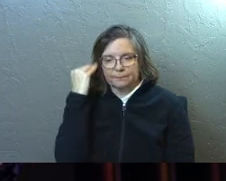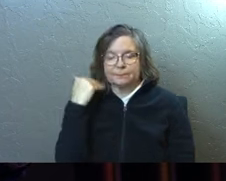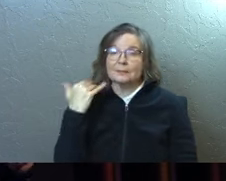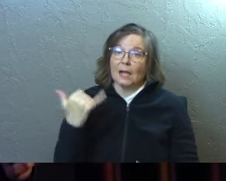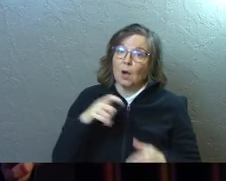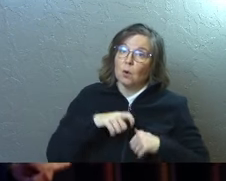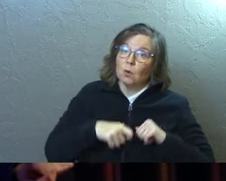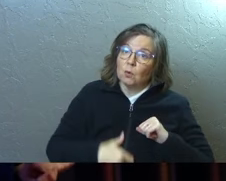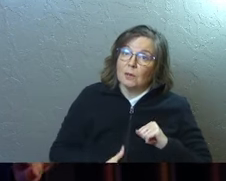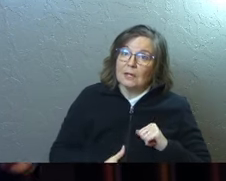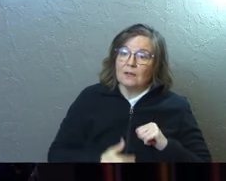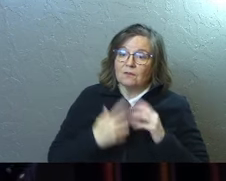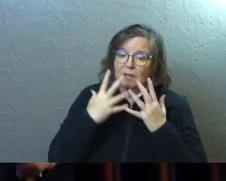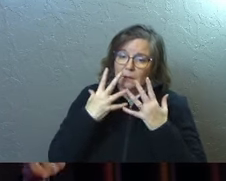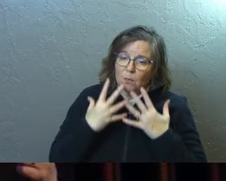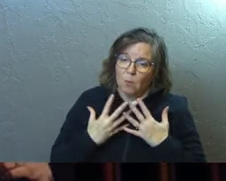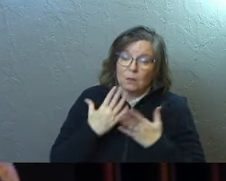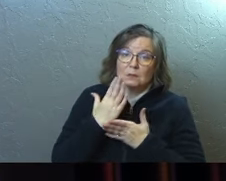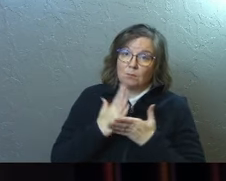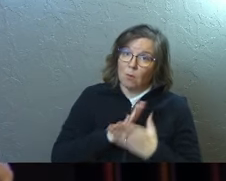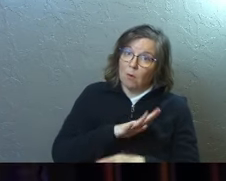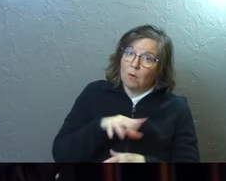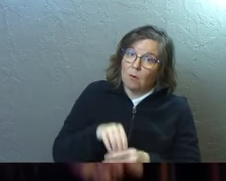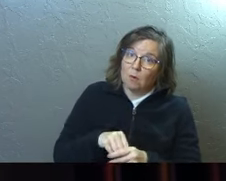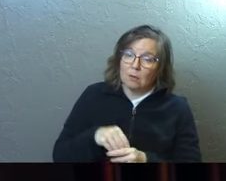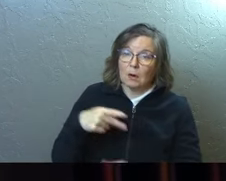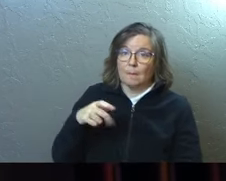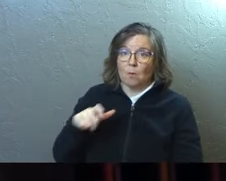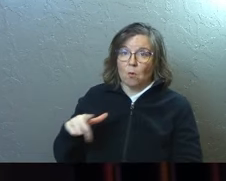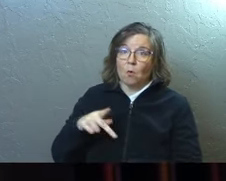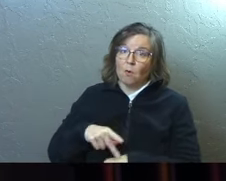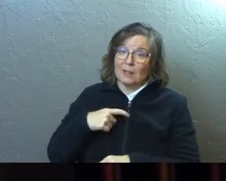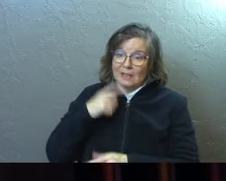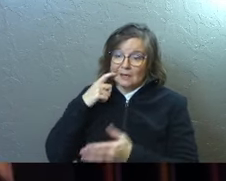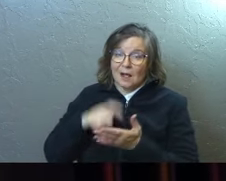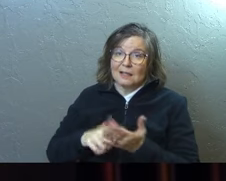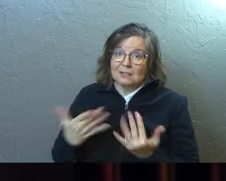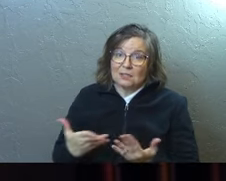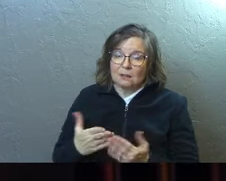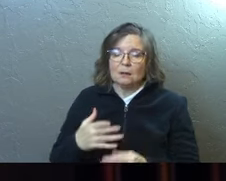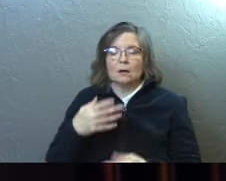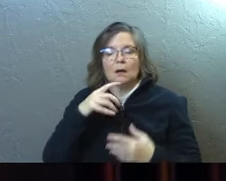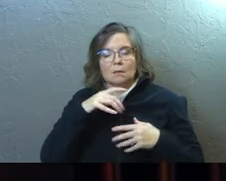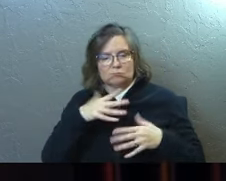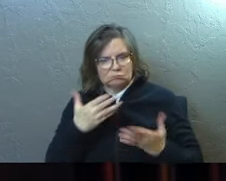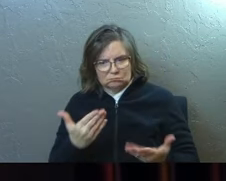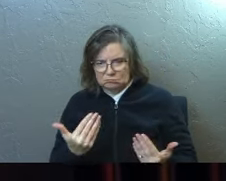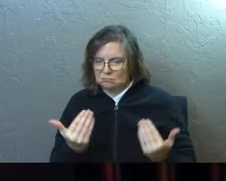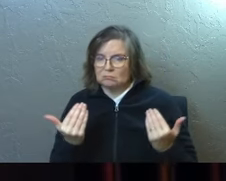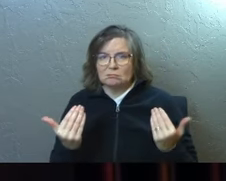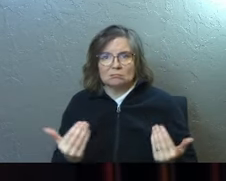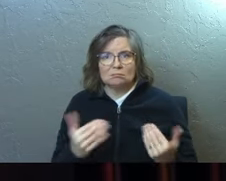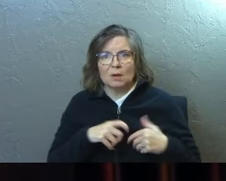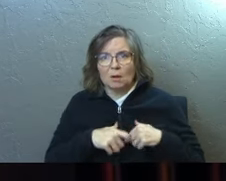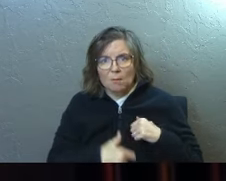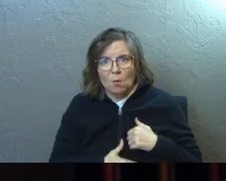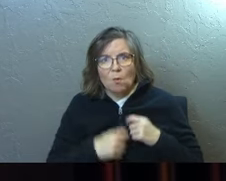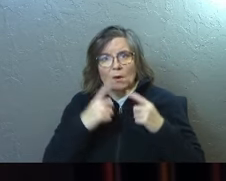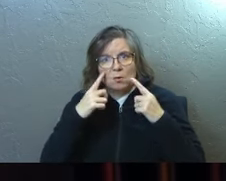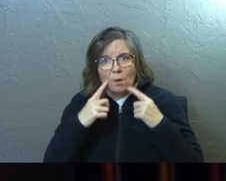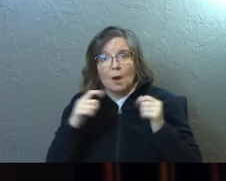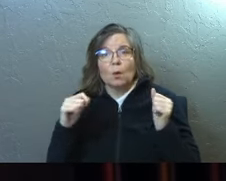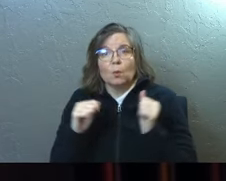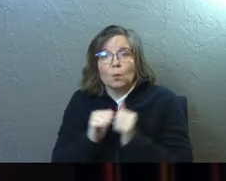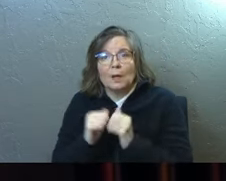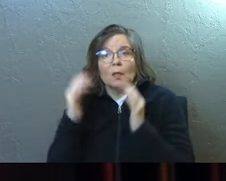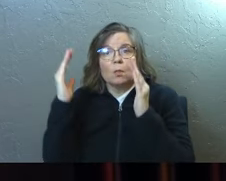Now grieving, mourning is part of it. And Paul acknowledges that here. No, mourning, cry, cry, but mourning, cry